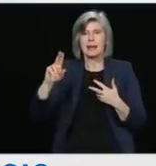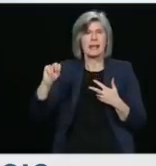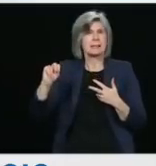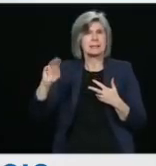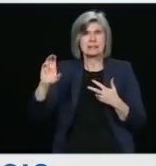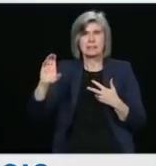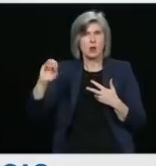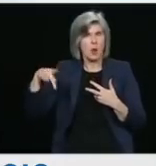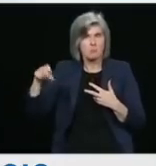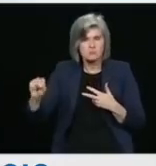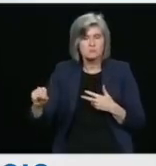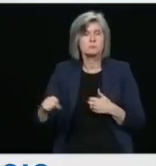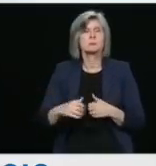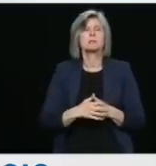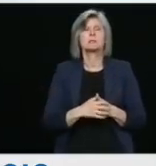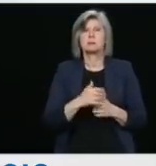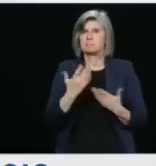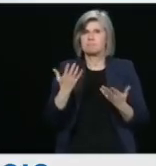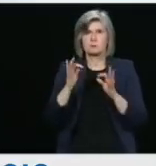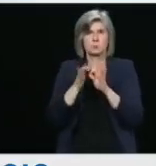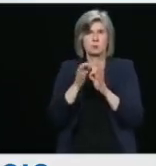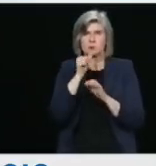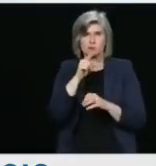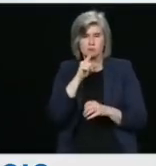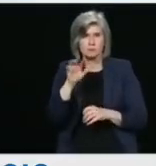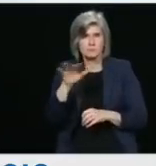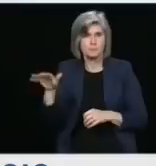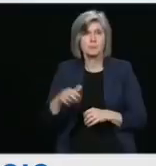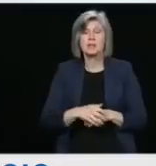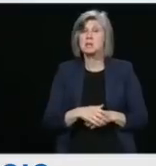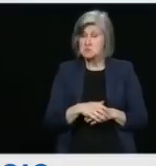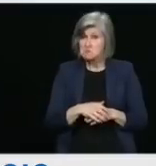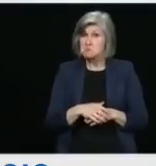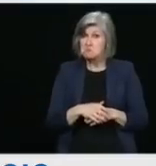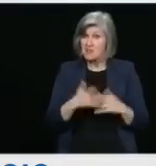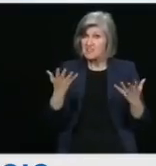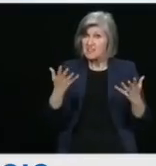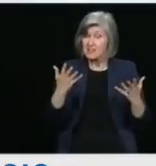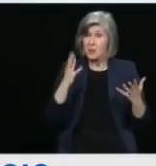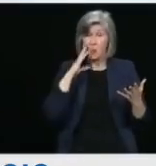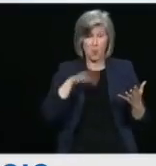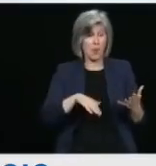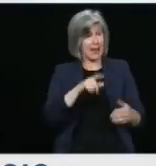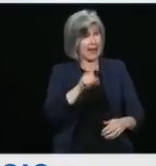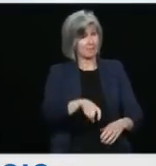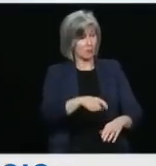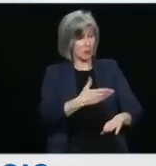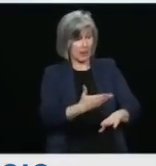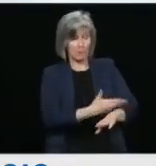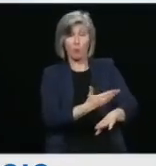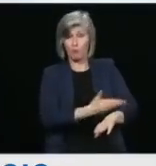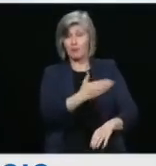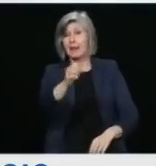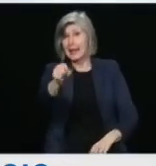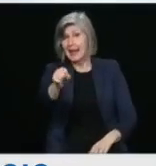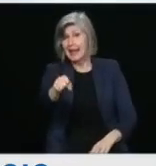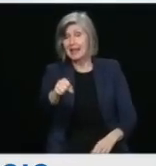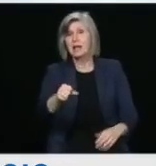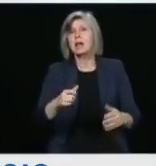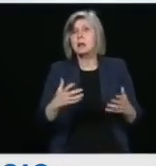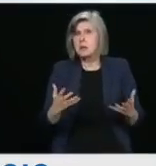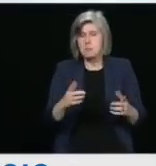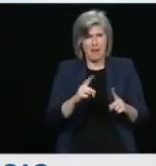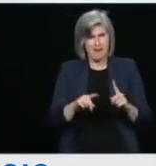needs to be improvement, but let us also acknowledge that an enormous amount of work has gone into this. And I think